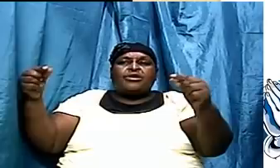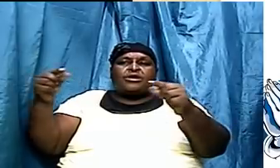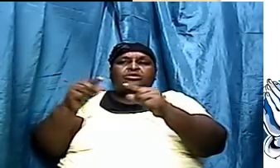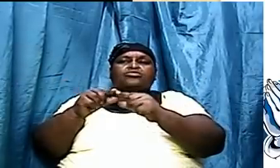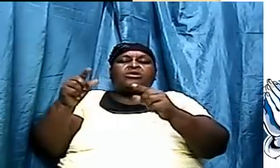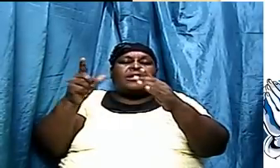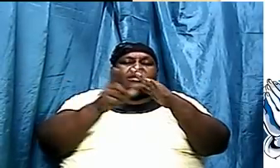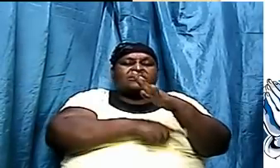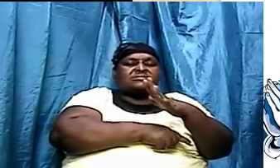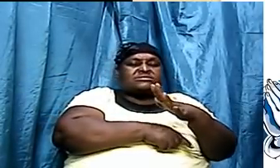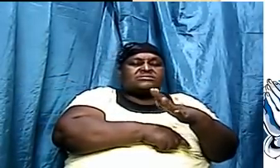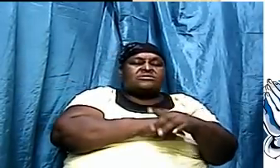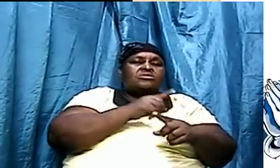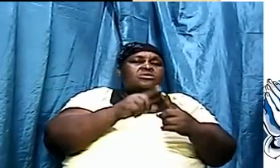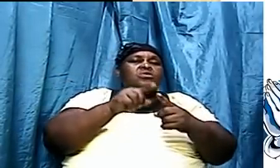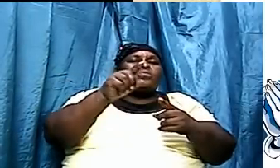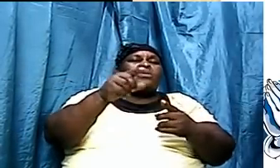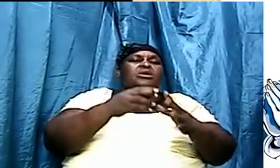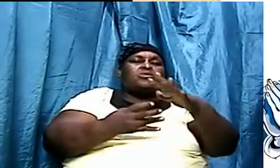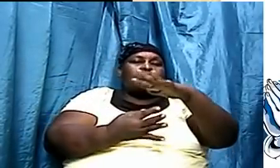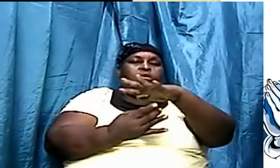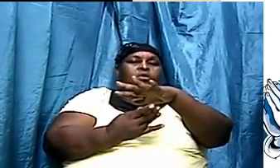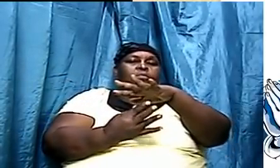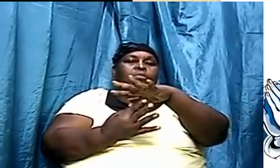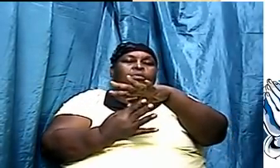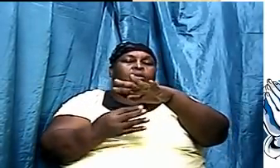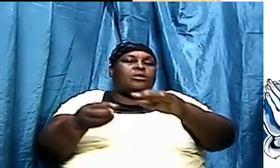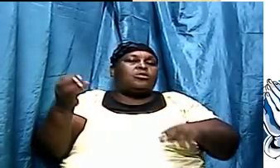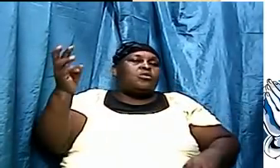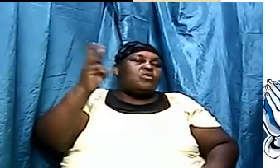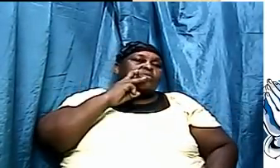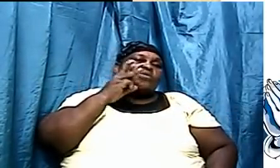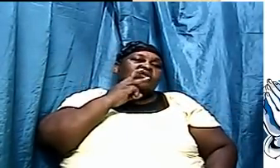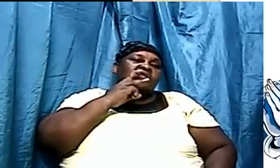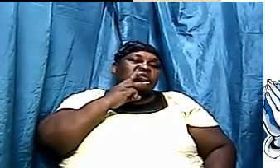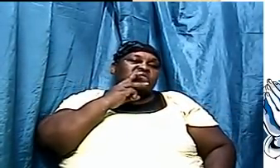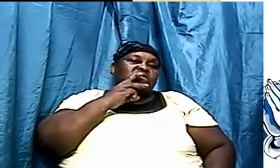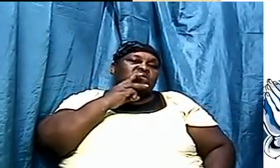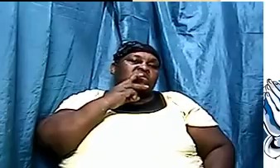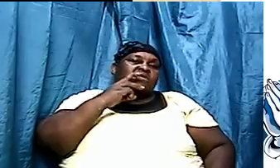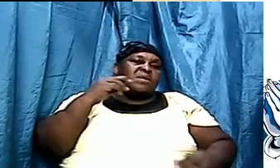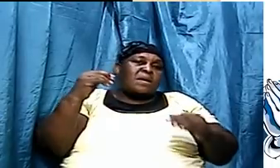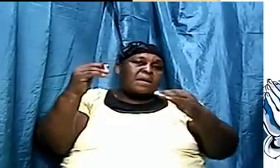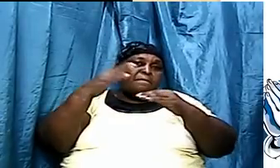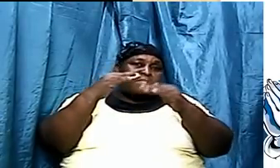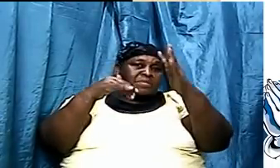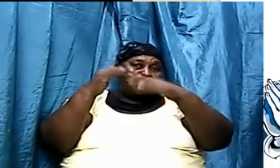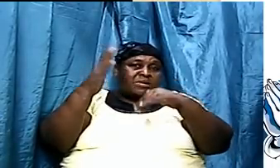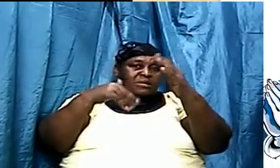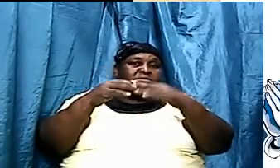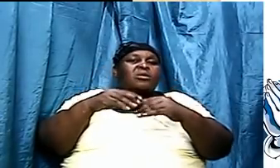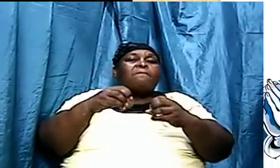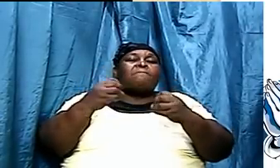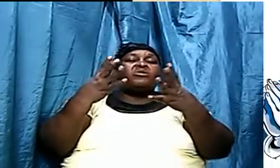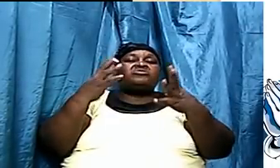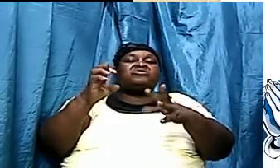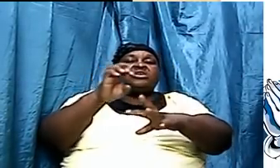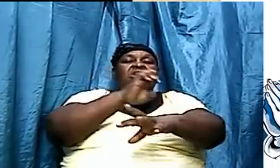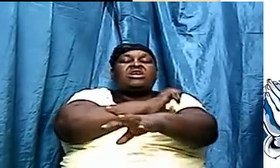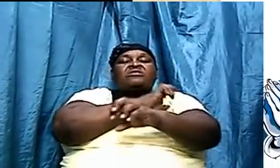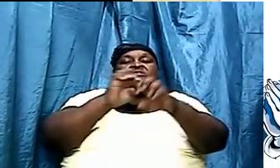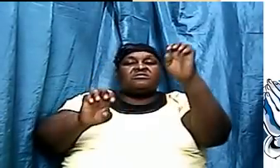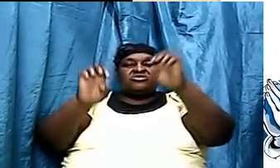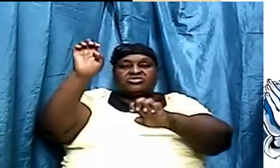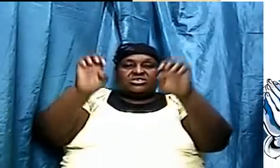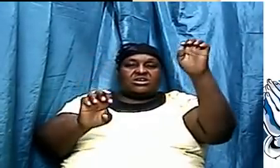when you boil water it puts up a lot of energy but ever try to turn on the pot